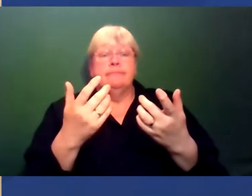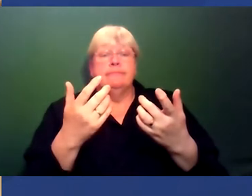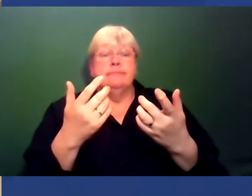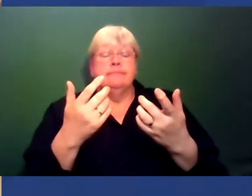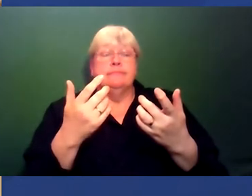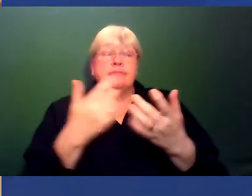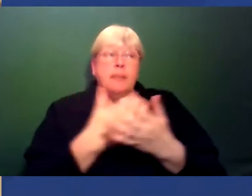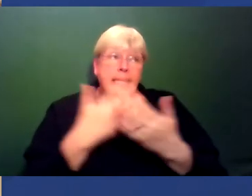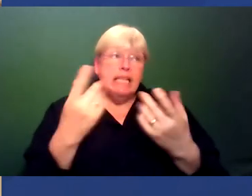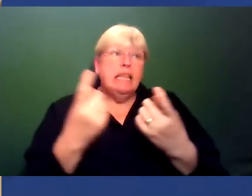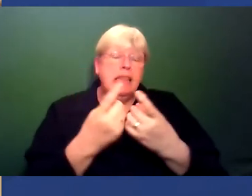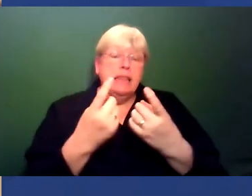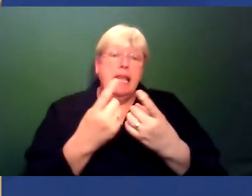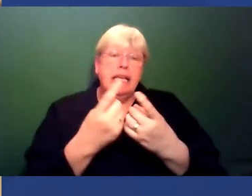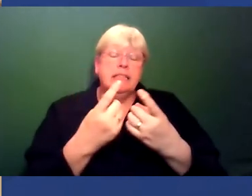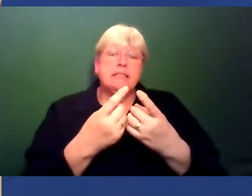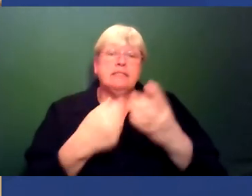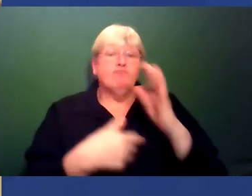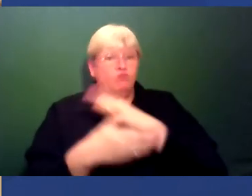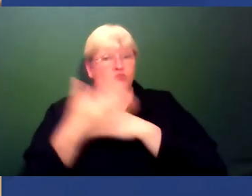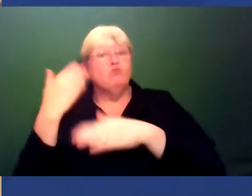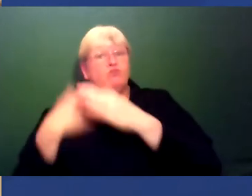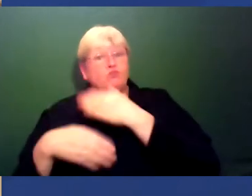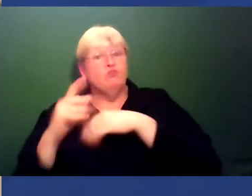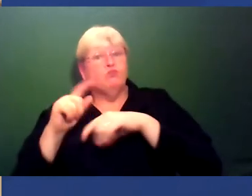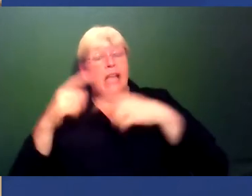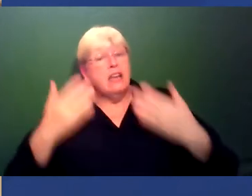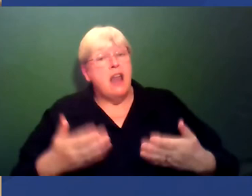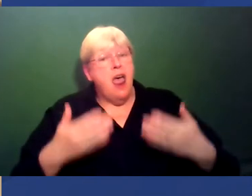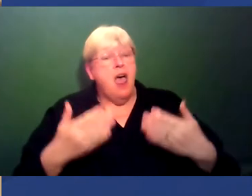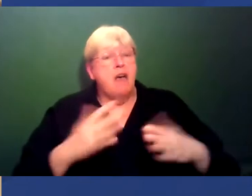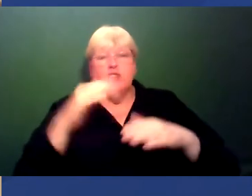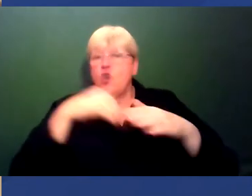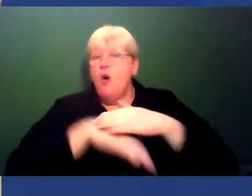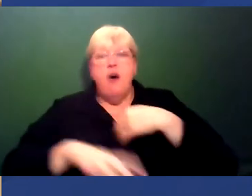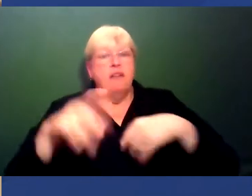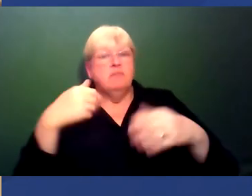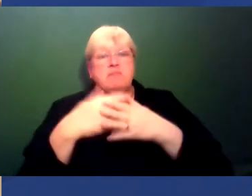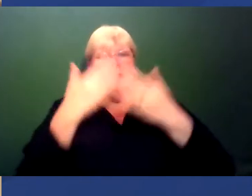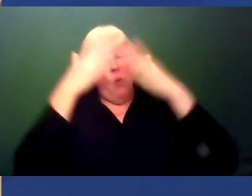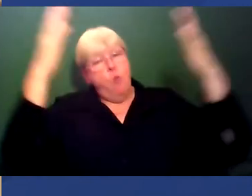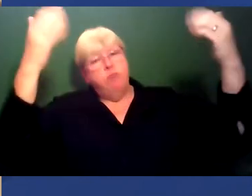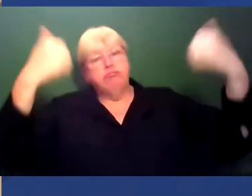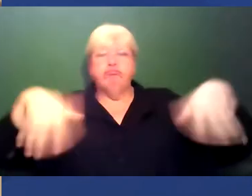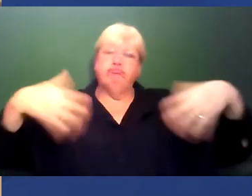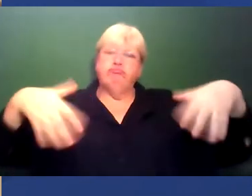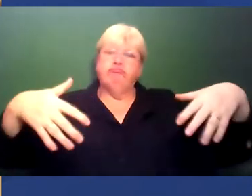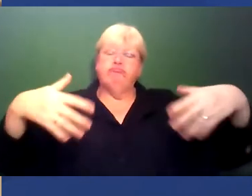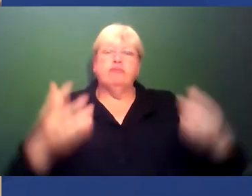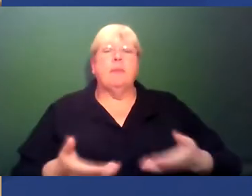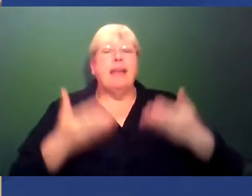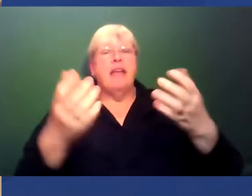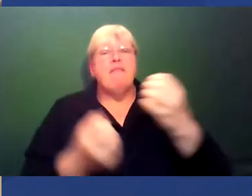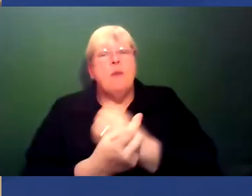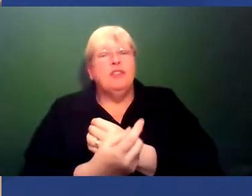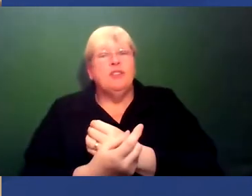lots of people historically, know, presently are not in the limelight and are not being afforded the opportunity or haven't